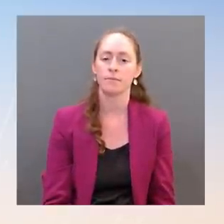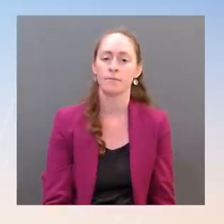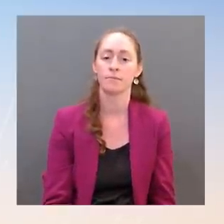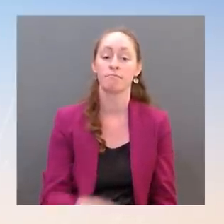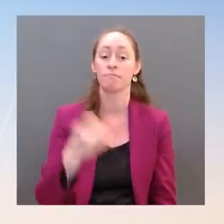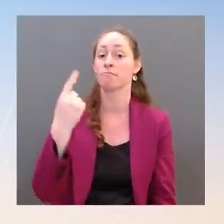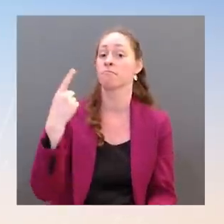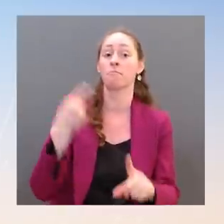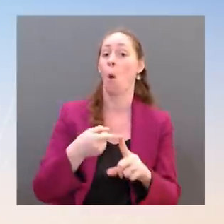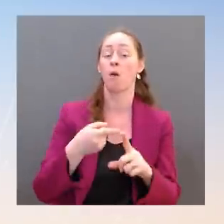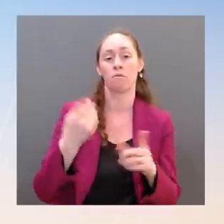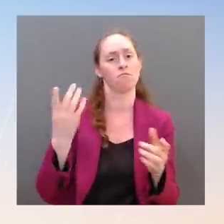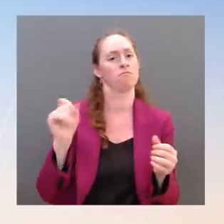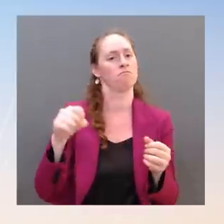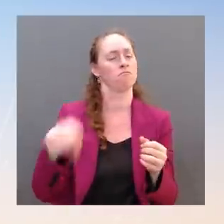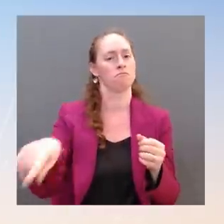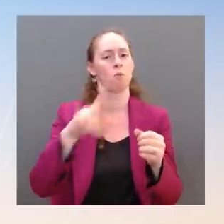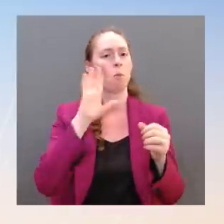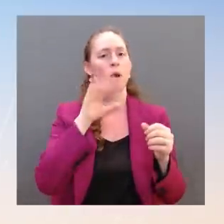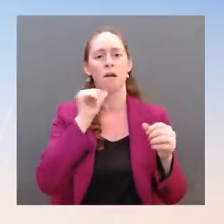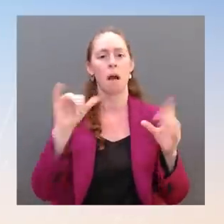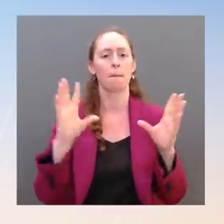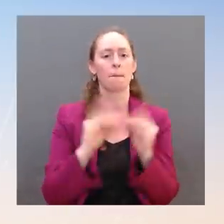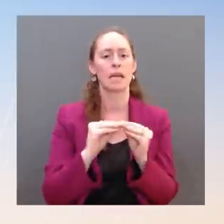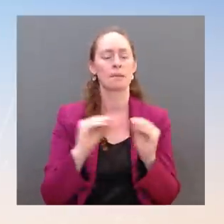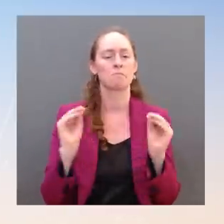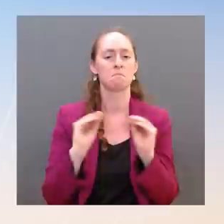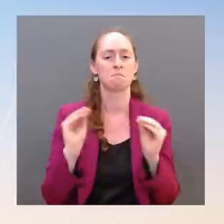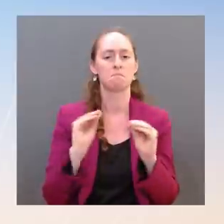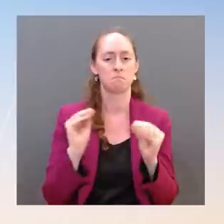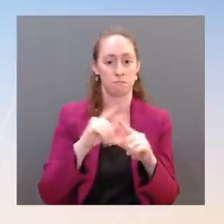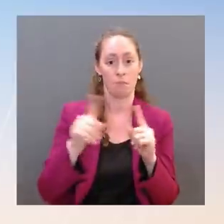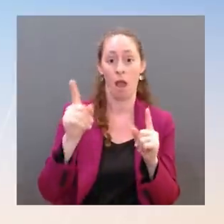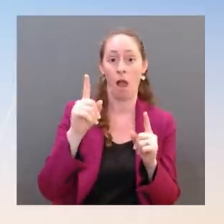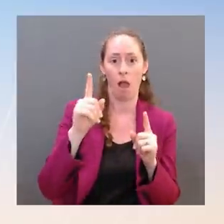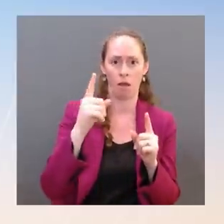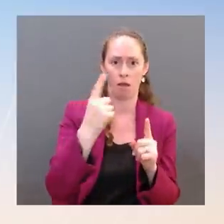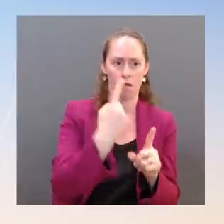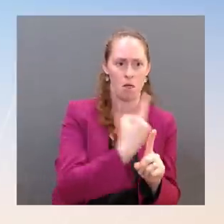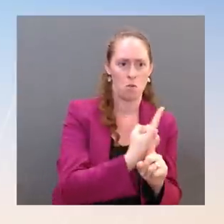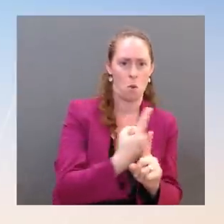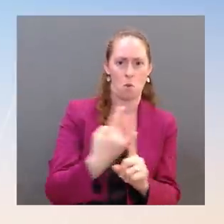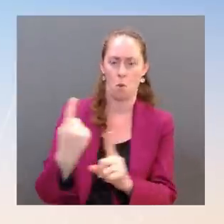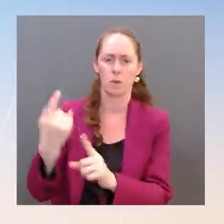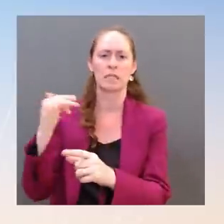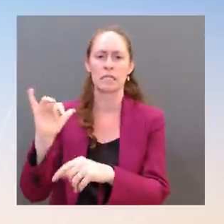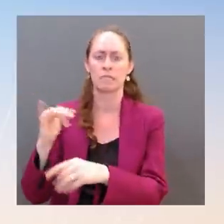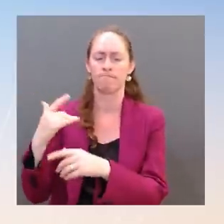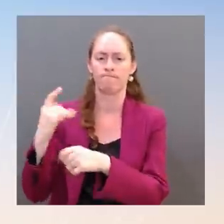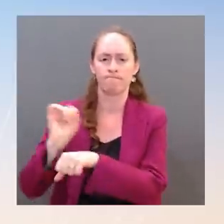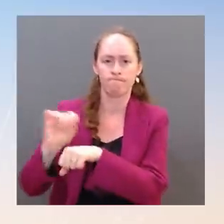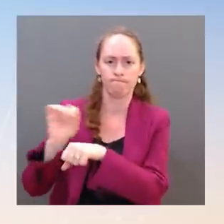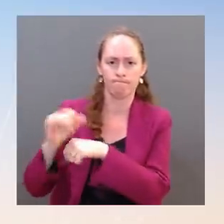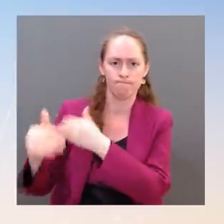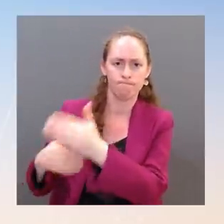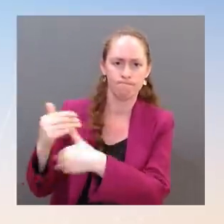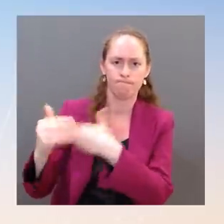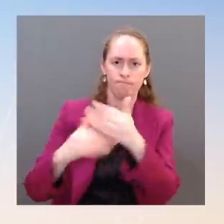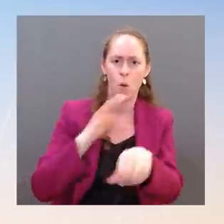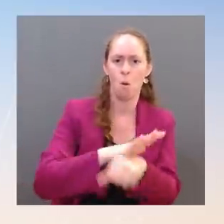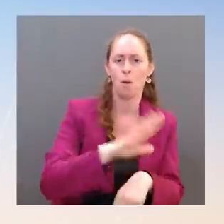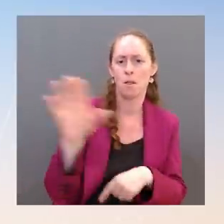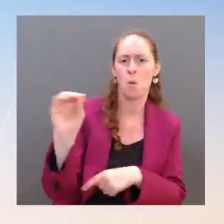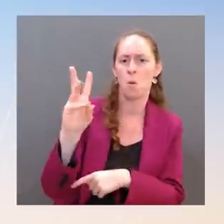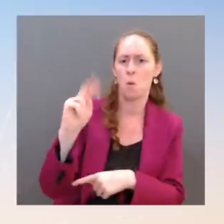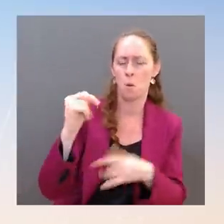administrations to address disinformation that threatens the security for our country is critical and will continue. So, that work is going to continue.